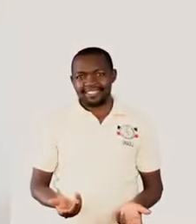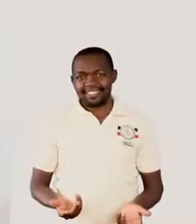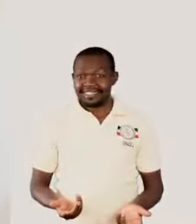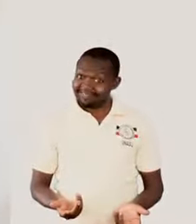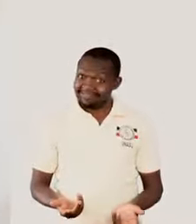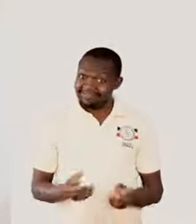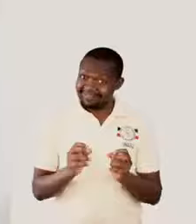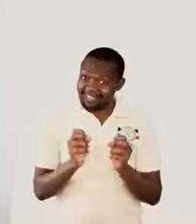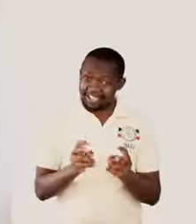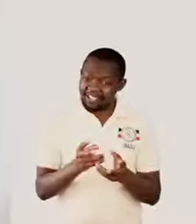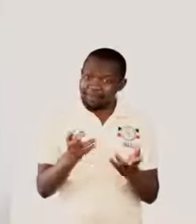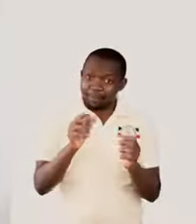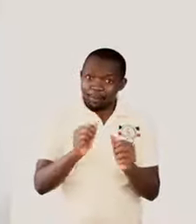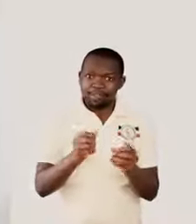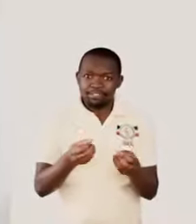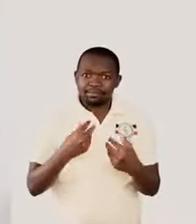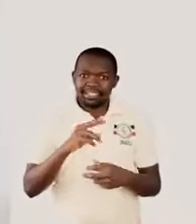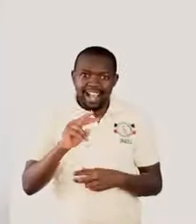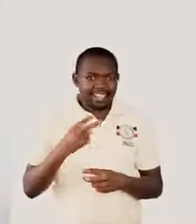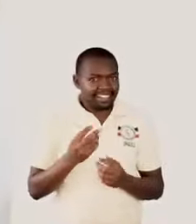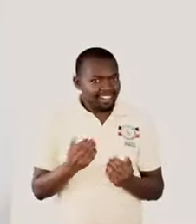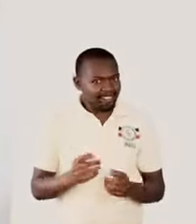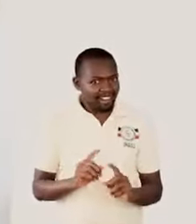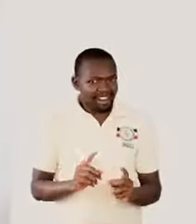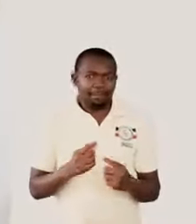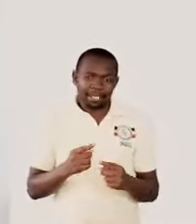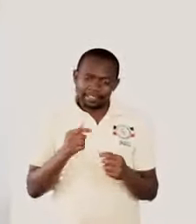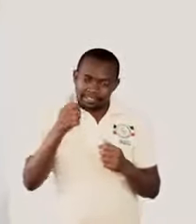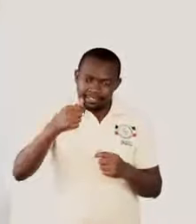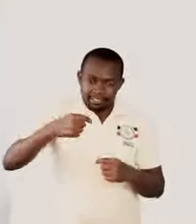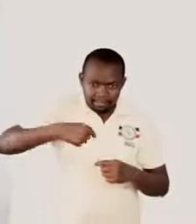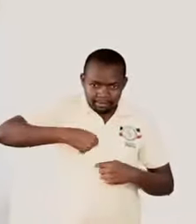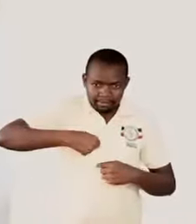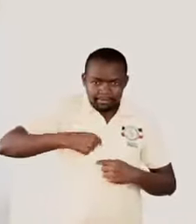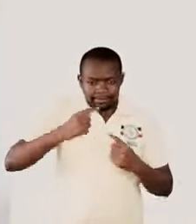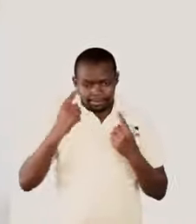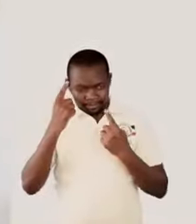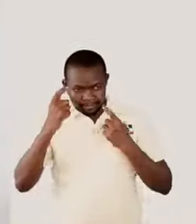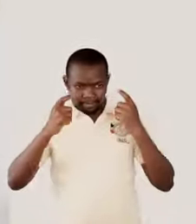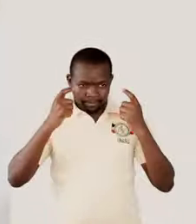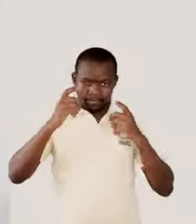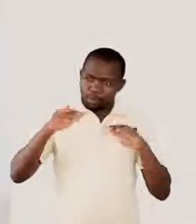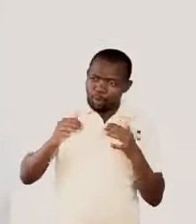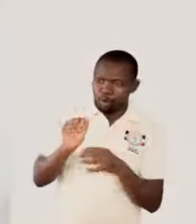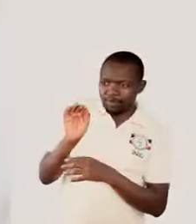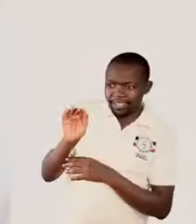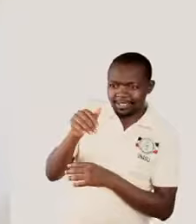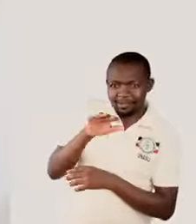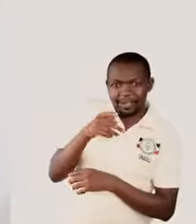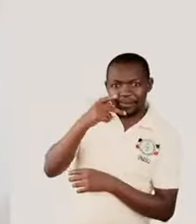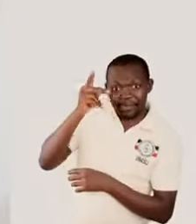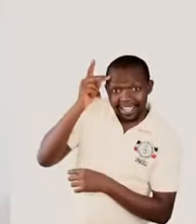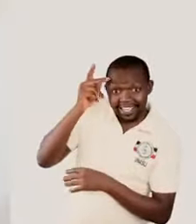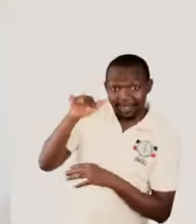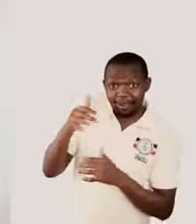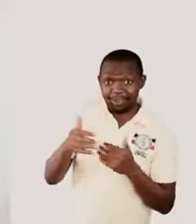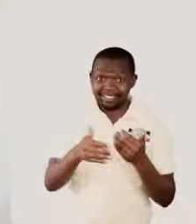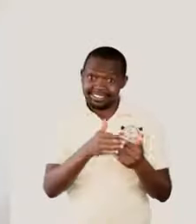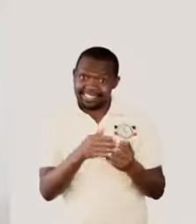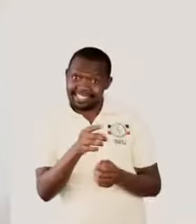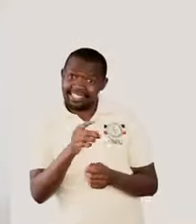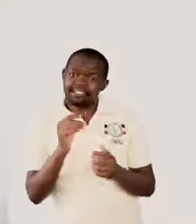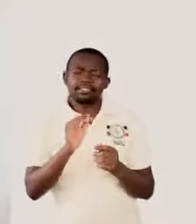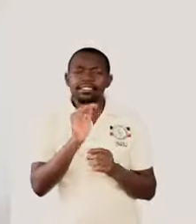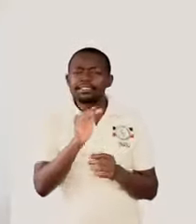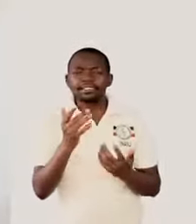Okay, you may not give me the answer now. You may have to ask your parent or your guardian about which of